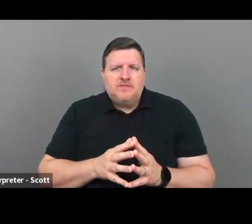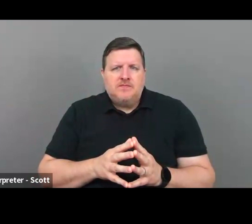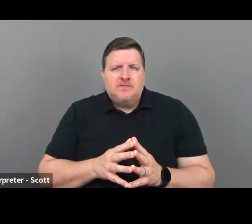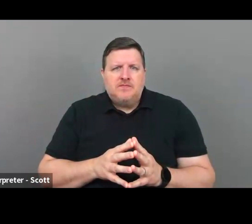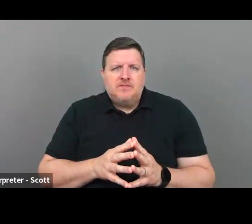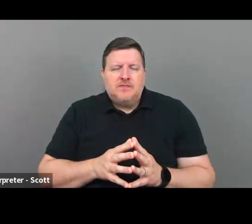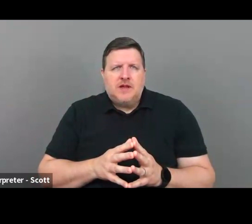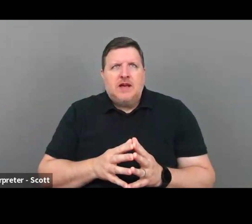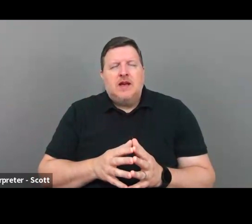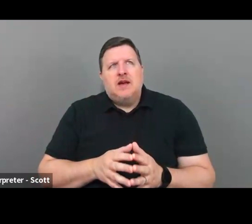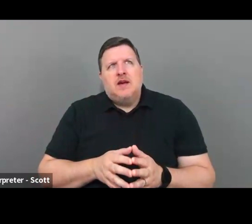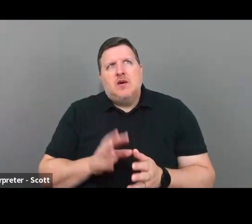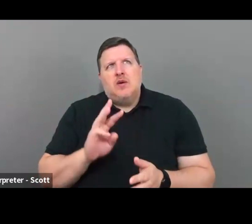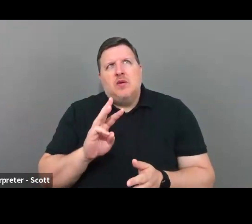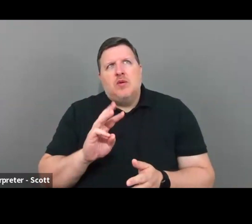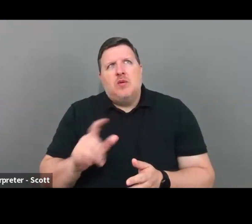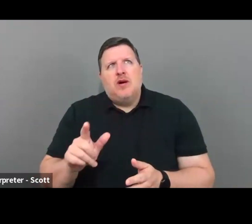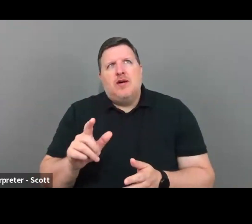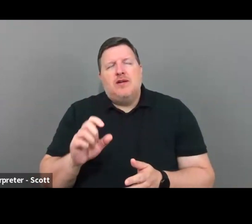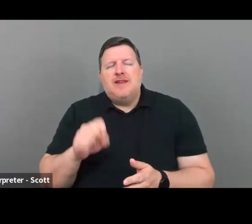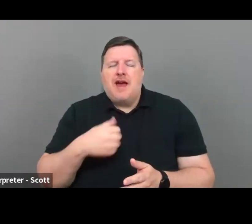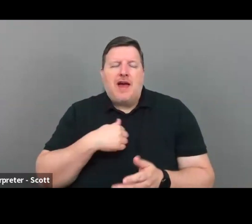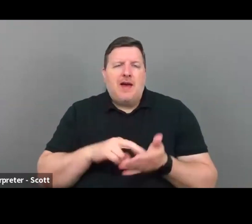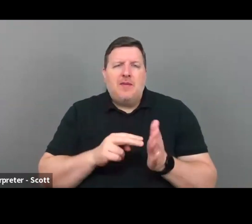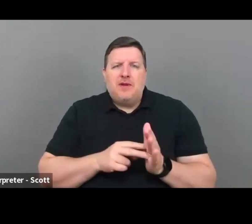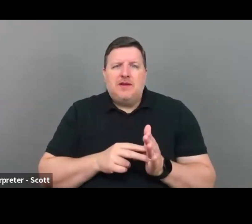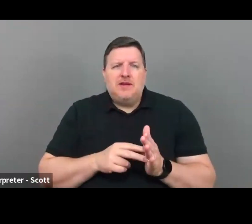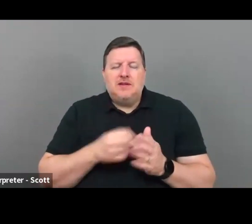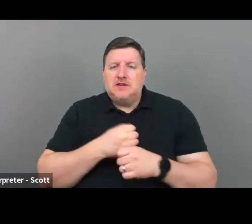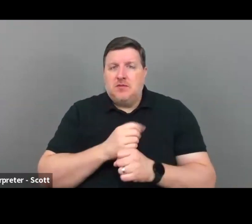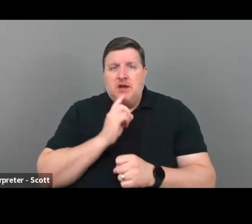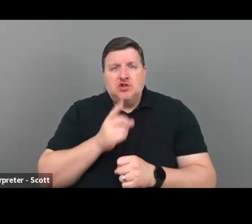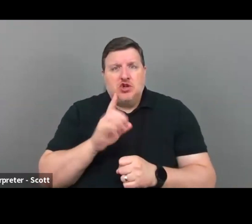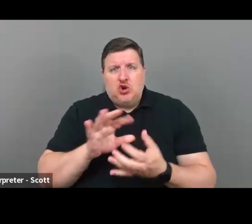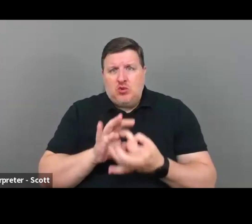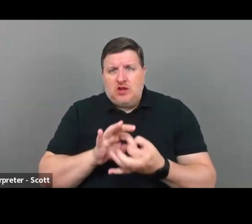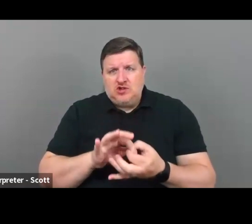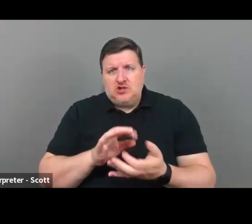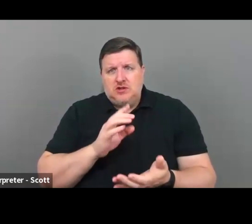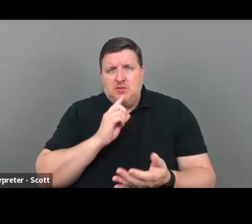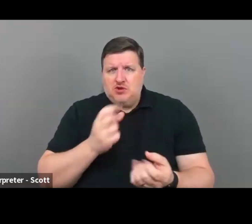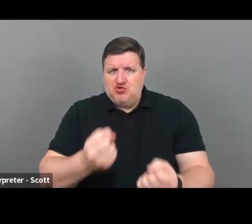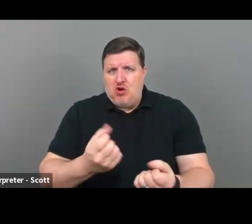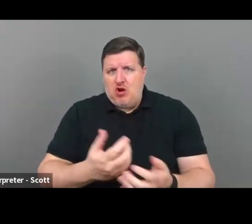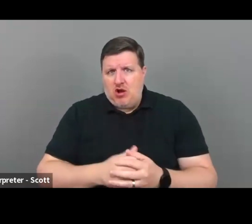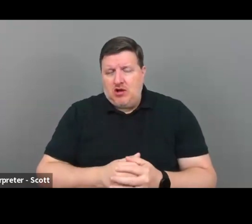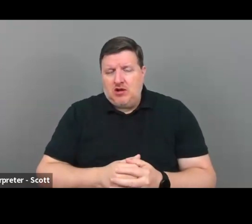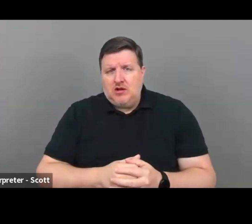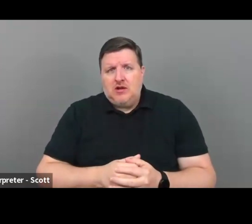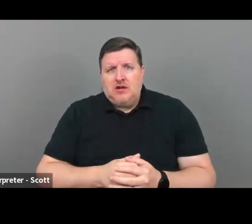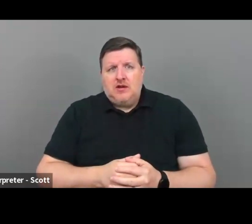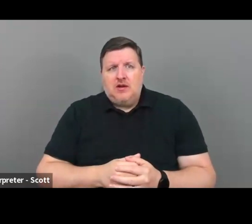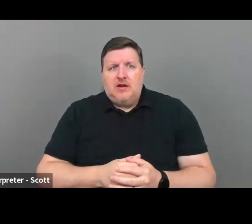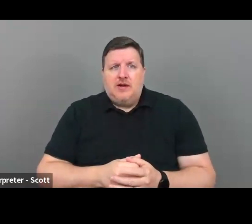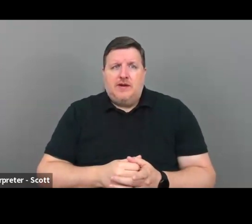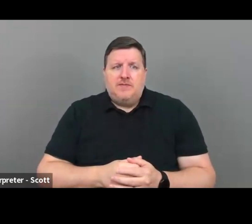gosh, well, um, yeah, I mean, I just make sure that your relationship is, is strong and, um,